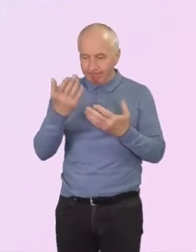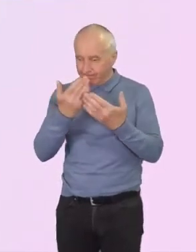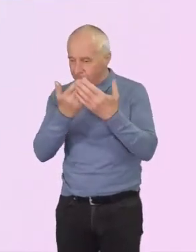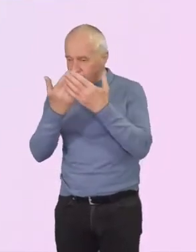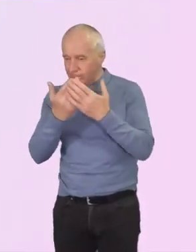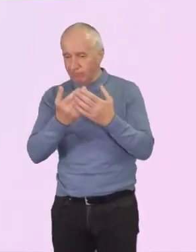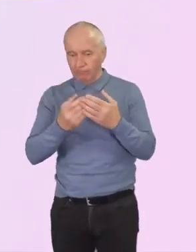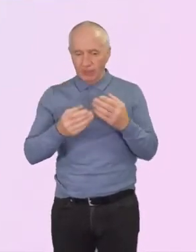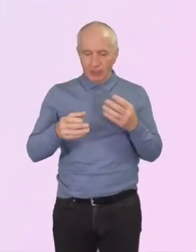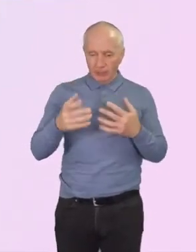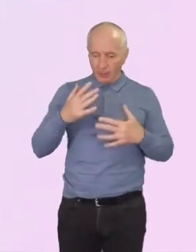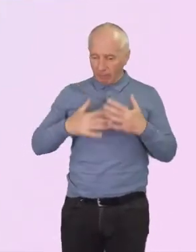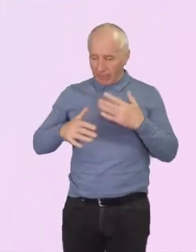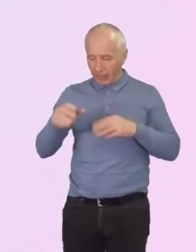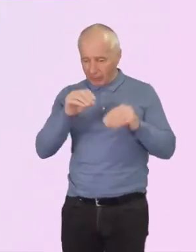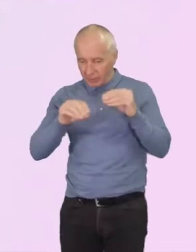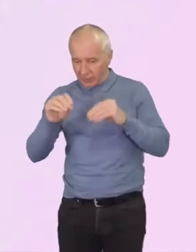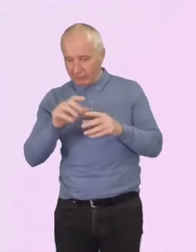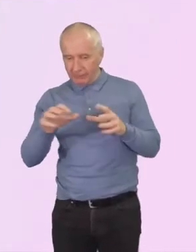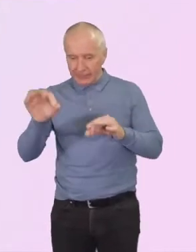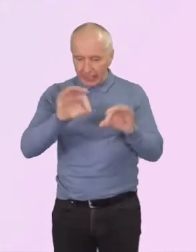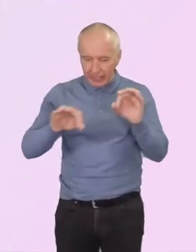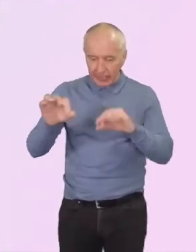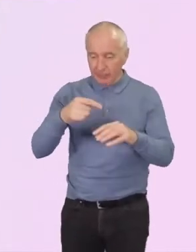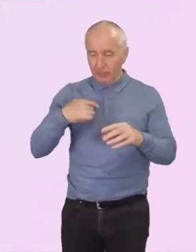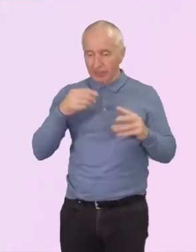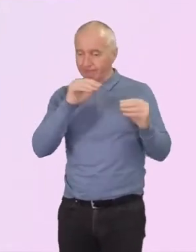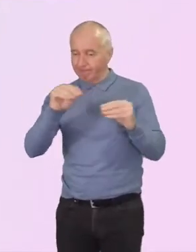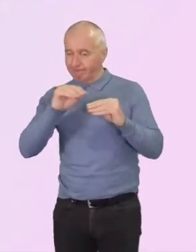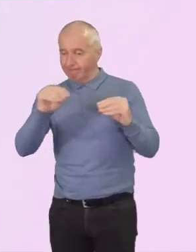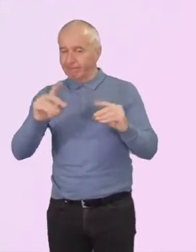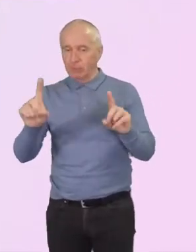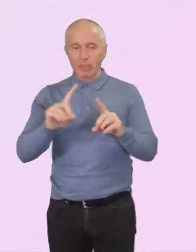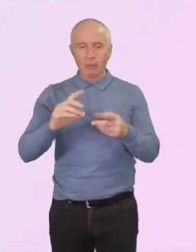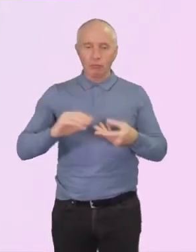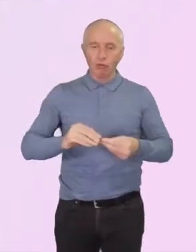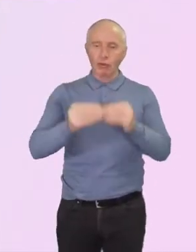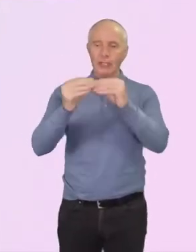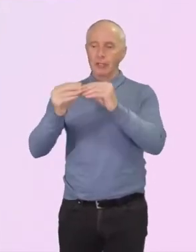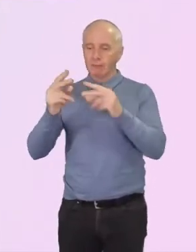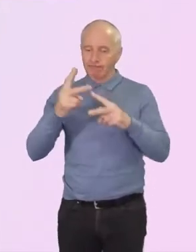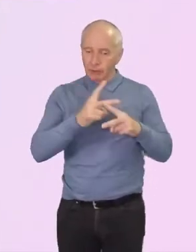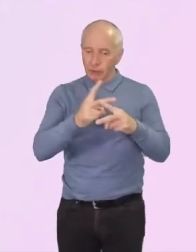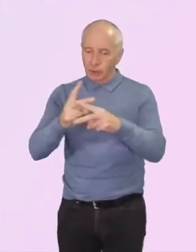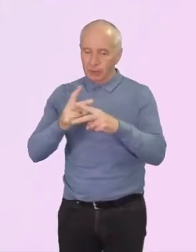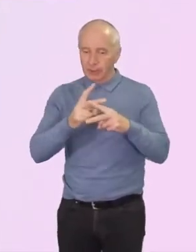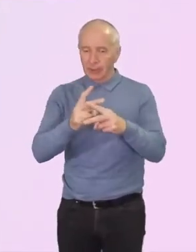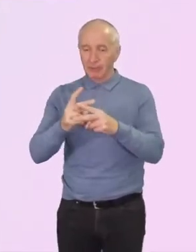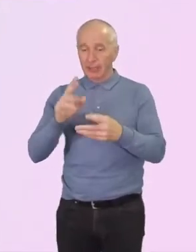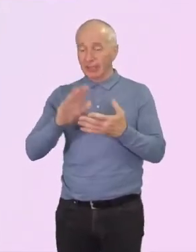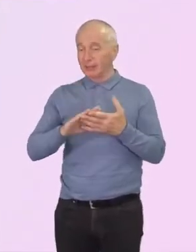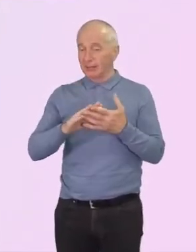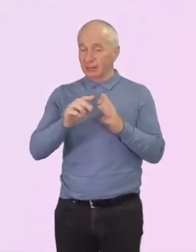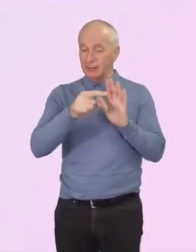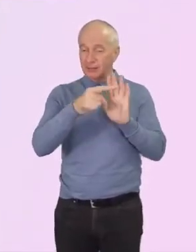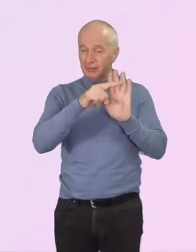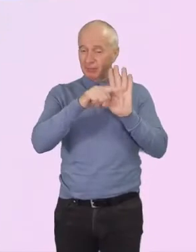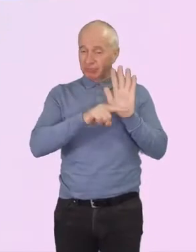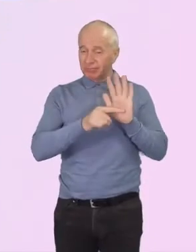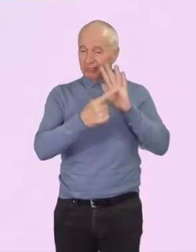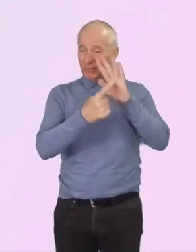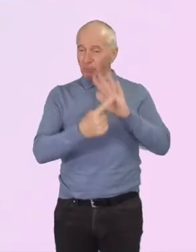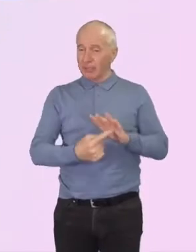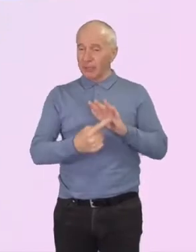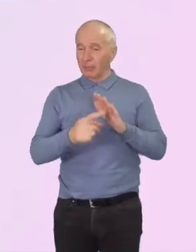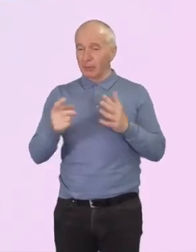input has been focused on teaching about creation stewardship and biblical principles for living well in the